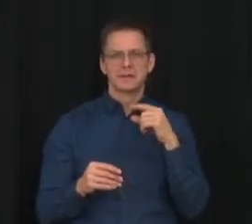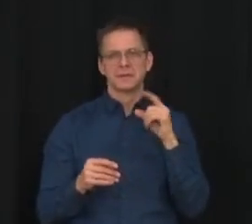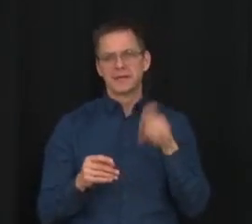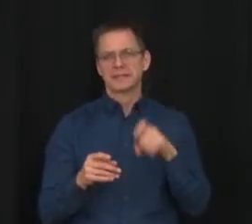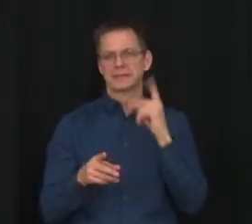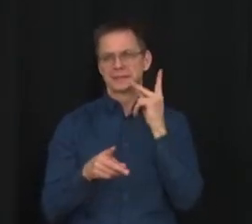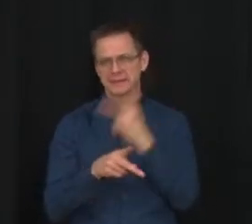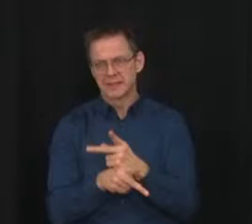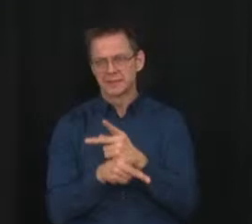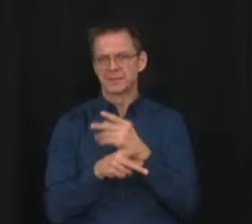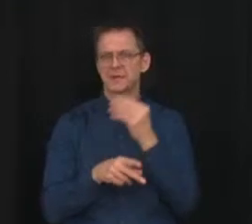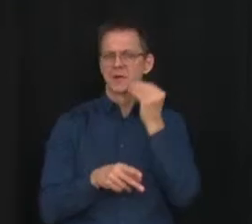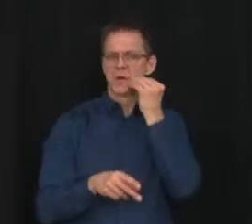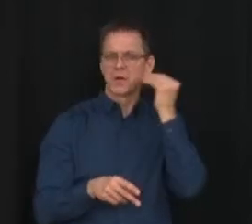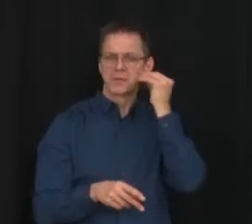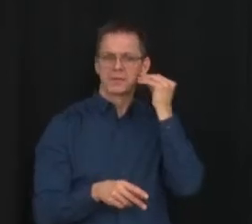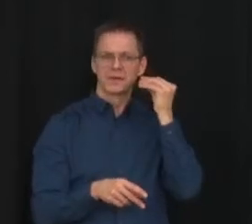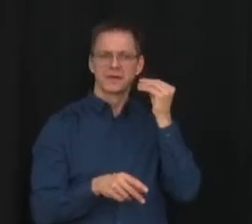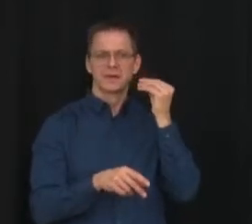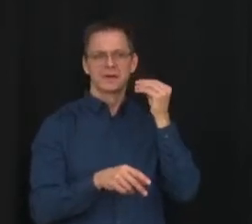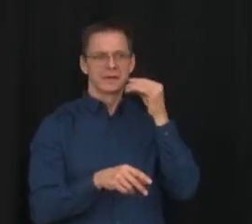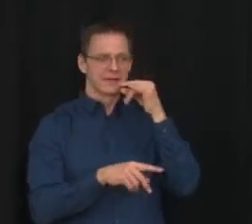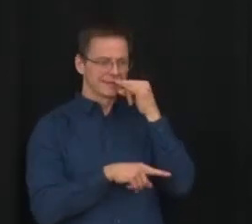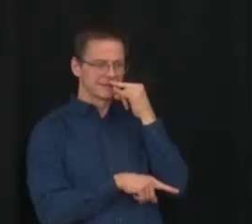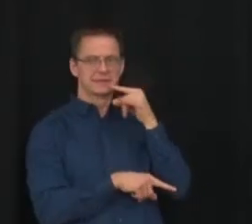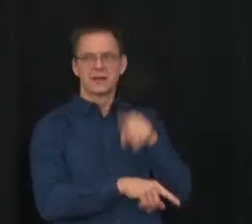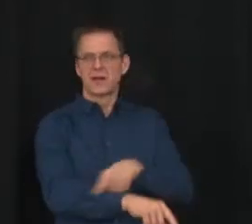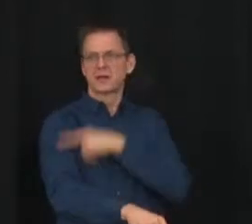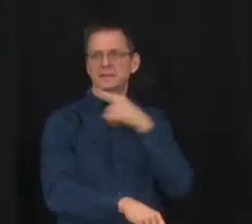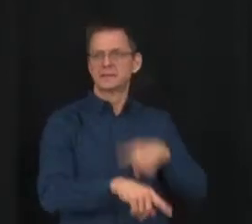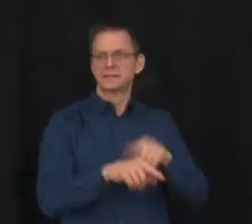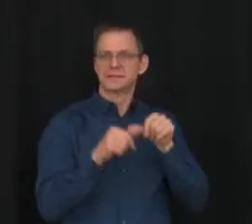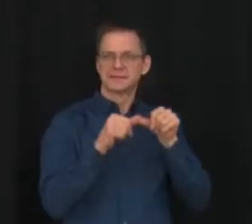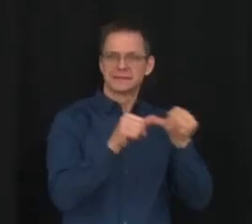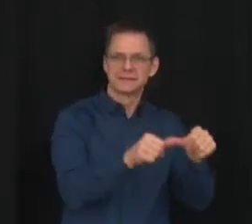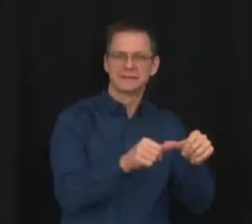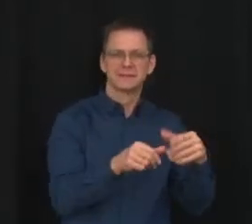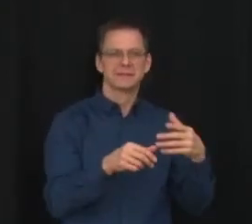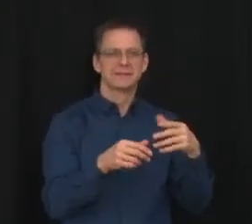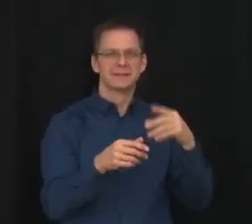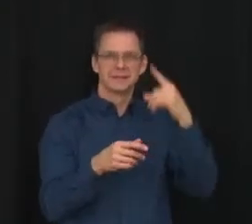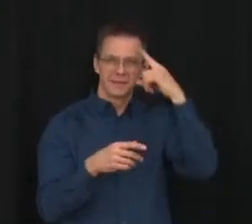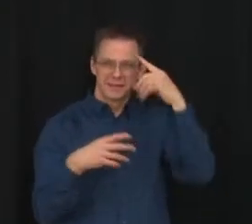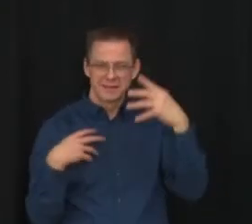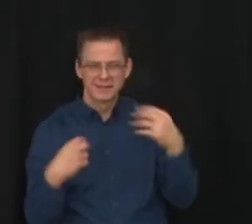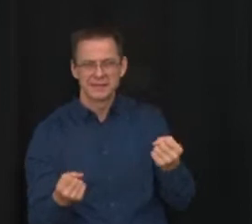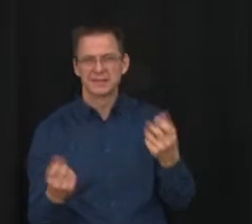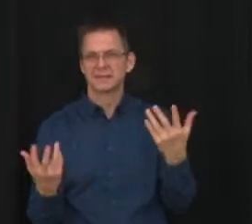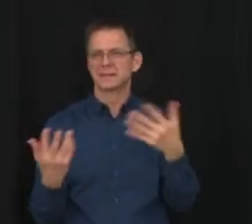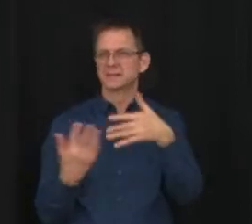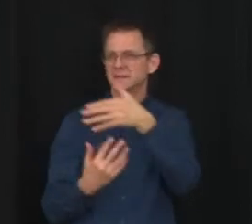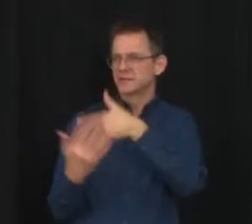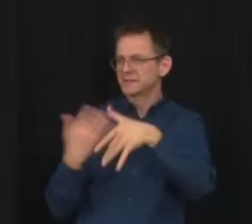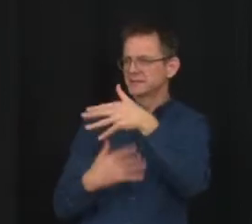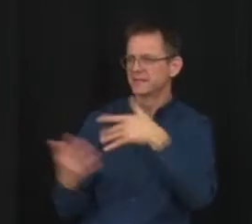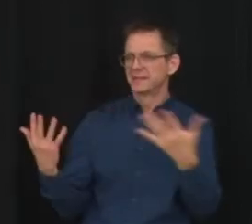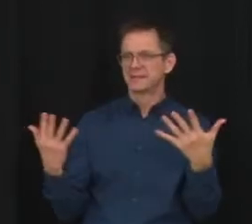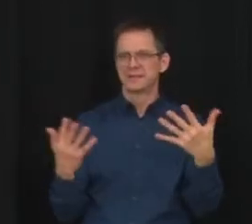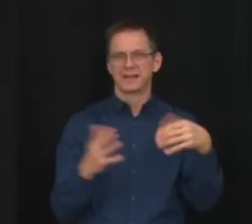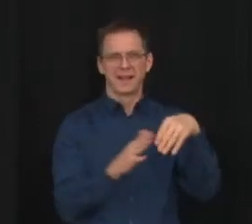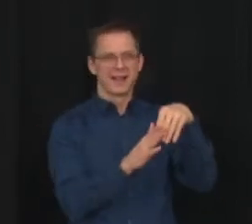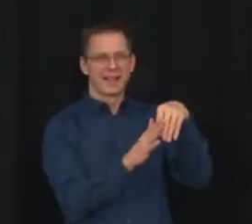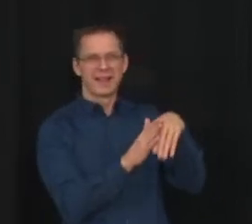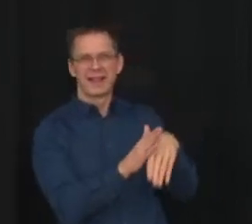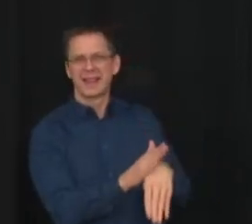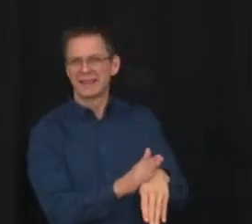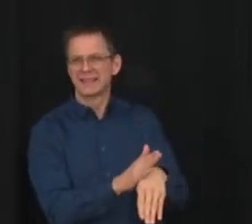to school in person gives the opportunity to adjust and focus on where there are specific local issues rather than making